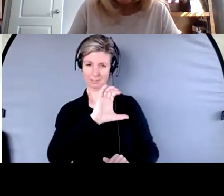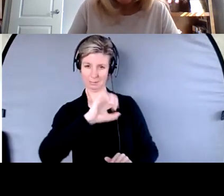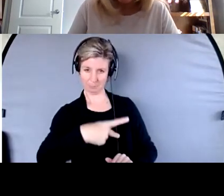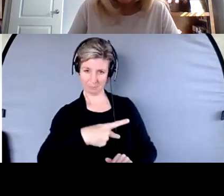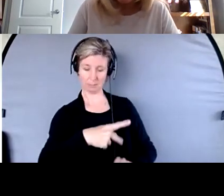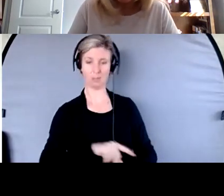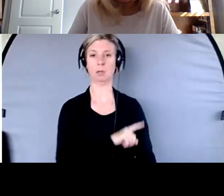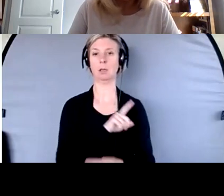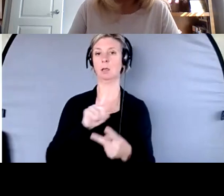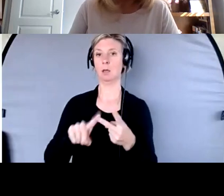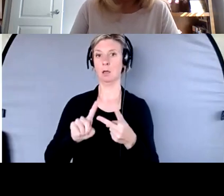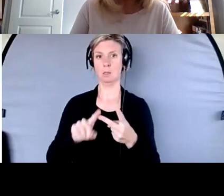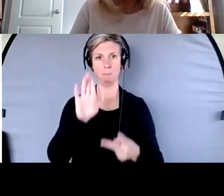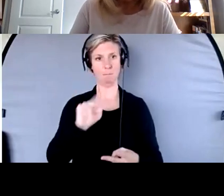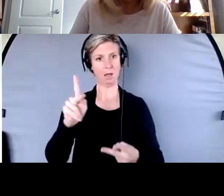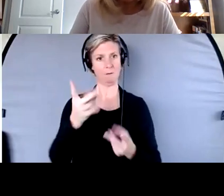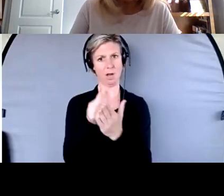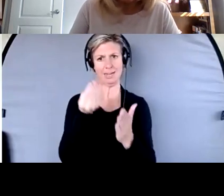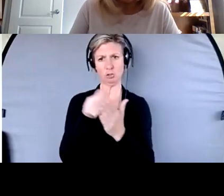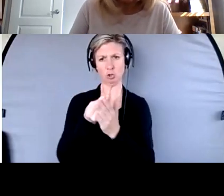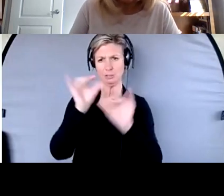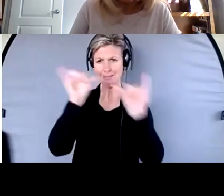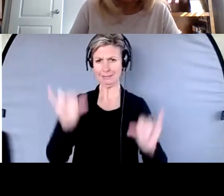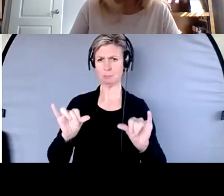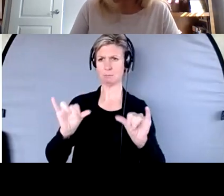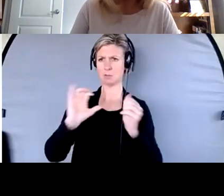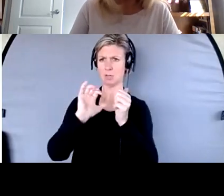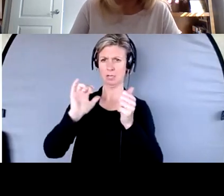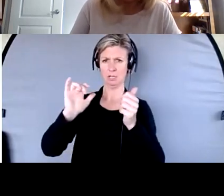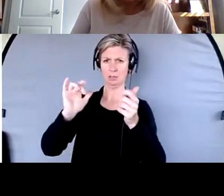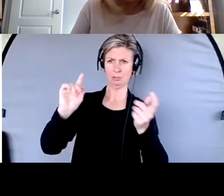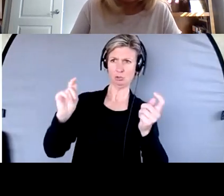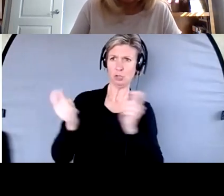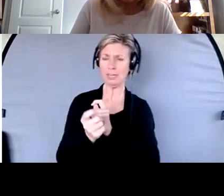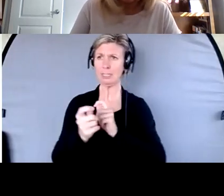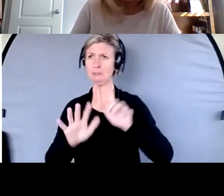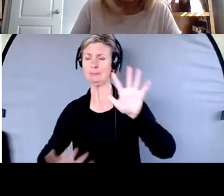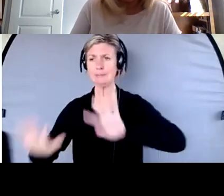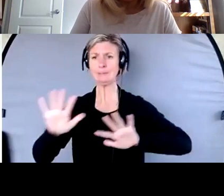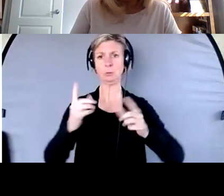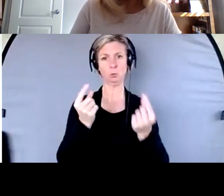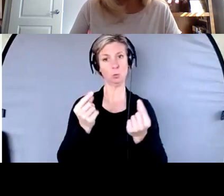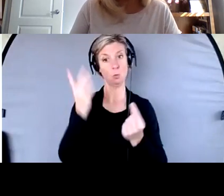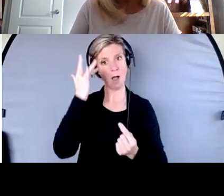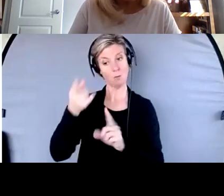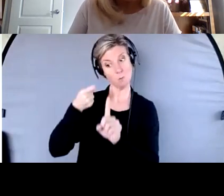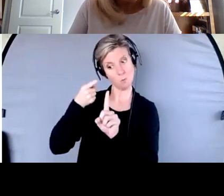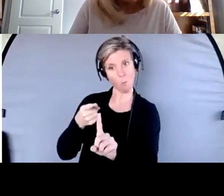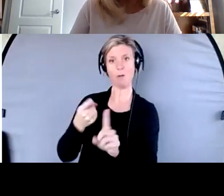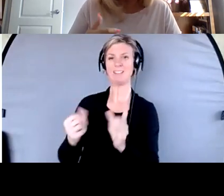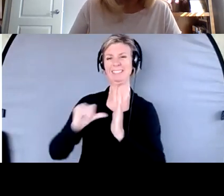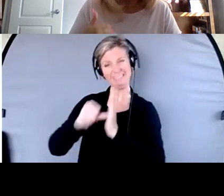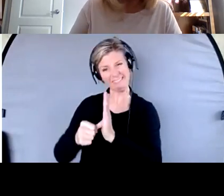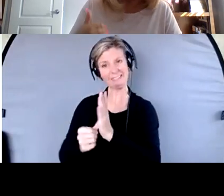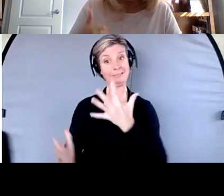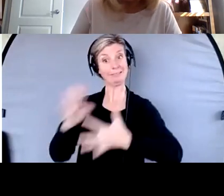banking and financial systems, because it's about protecting our older adults and our most vulnerable, definitely, as we all want to age